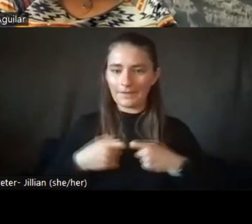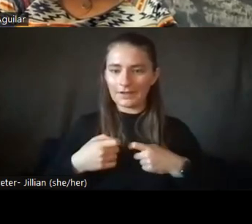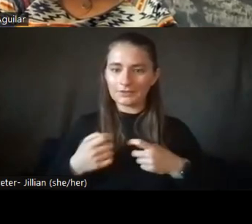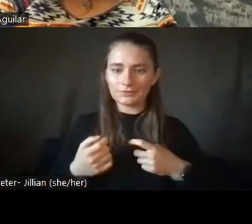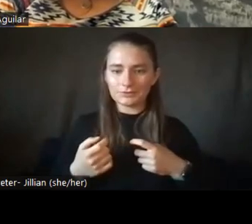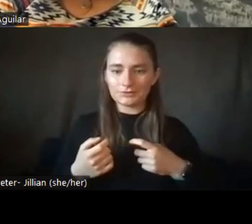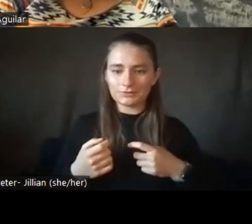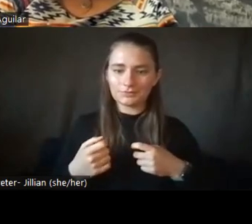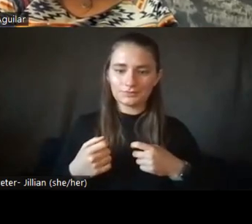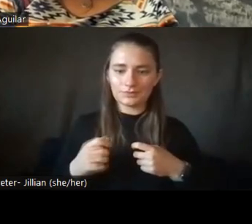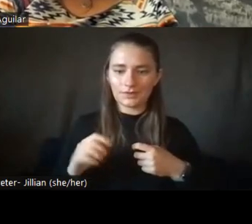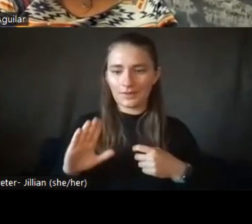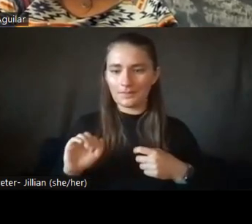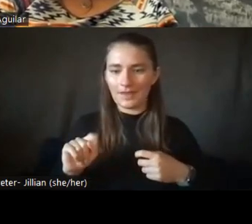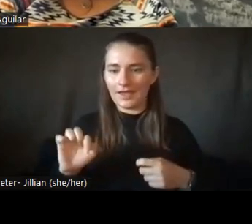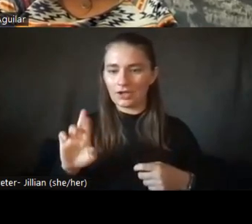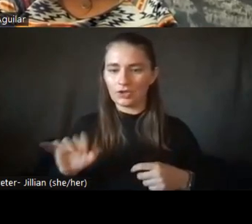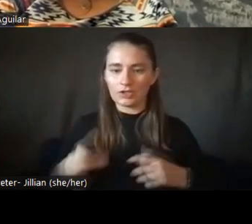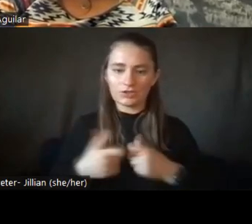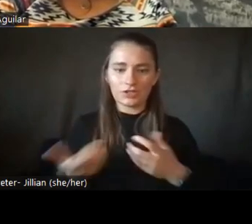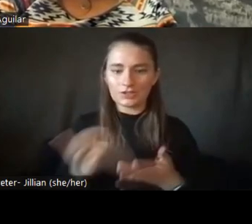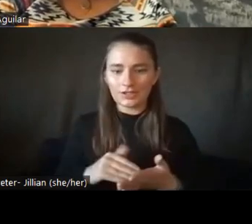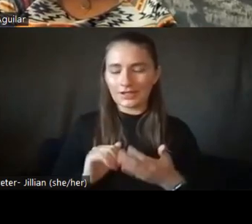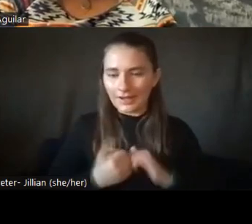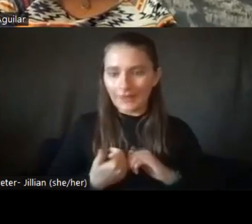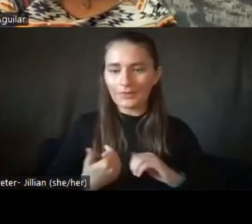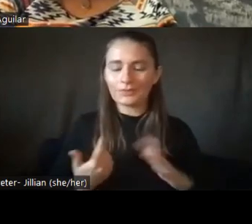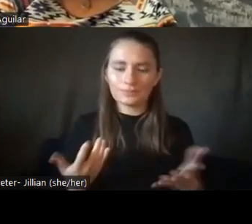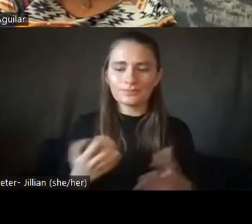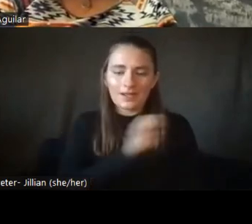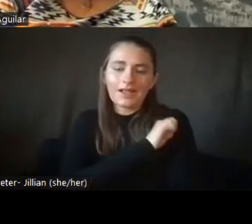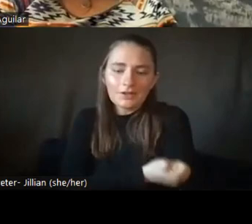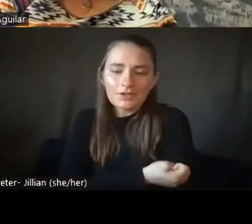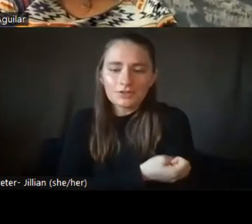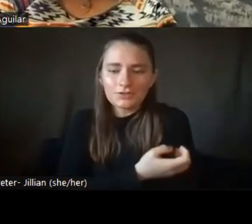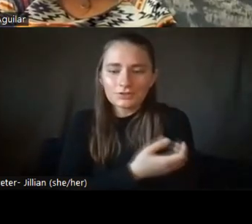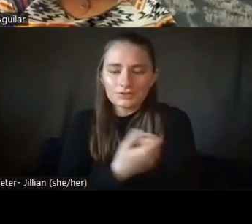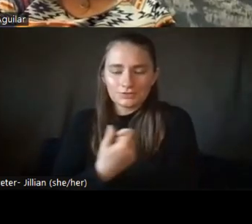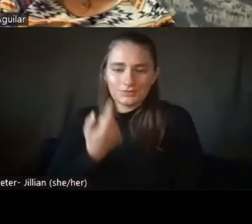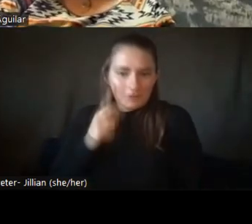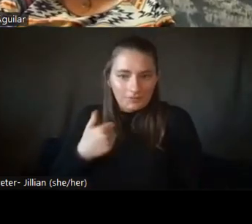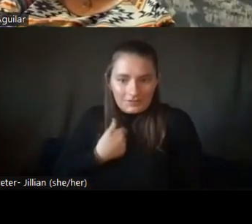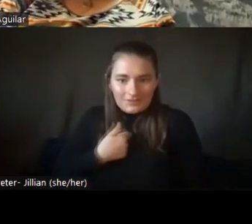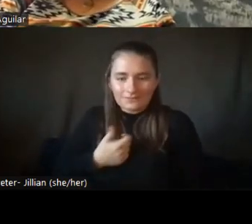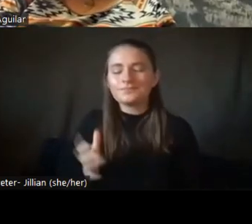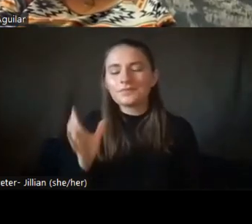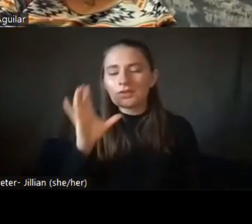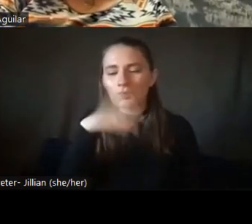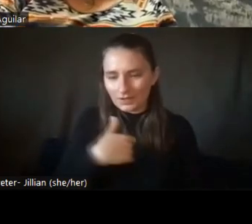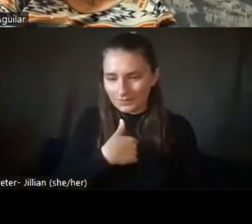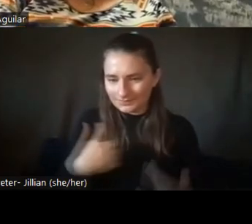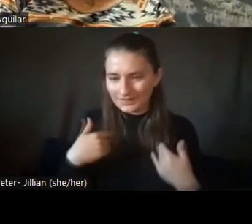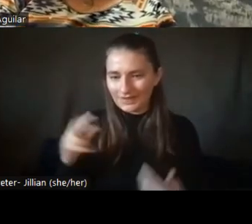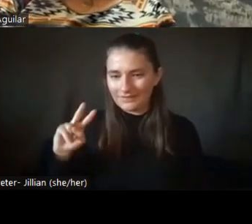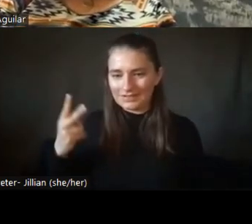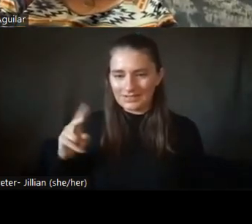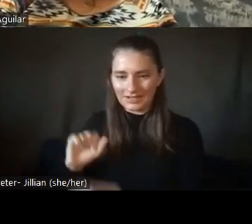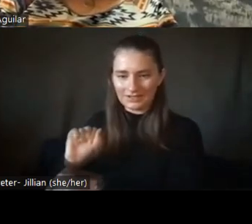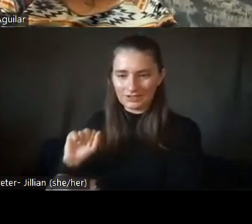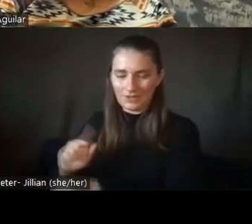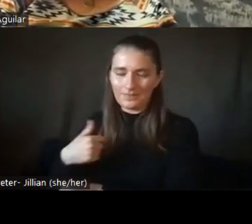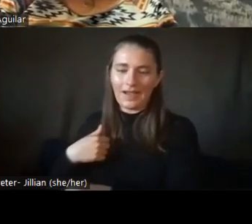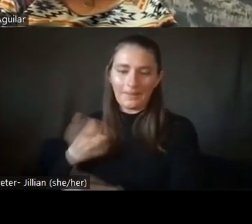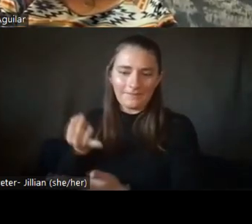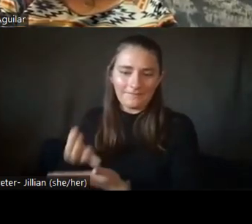for me is, I know this is kind of weird, but like, I have a second job and I'm a financial analyst.